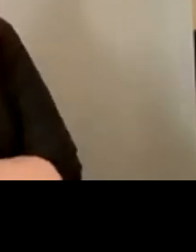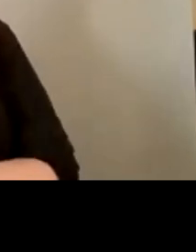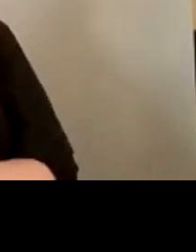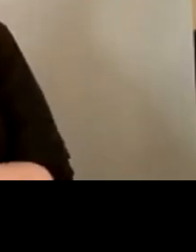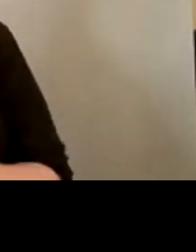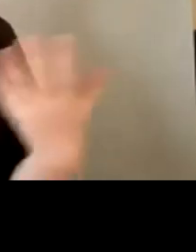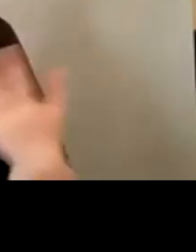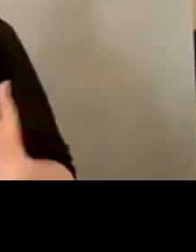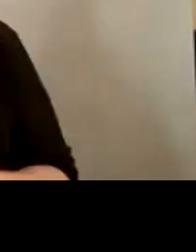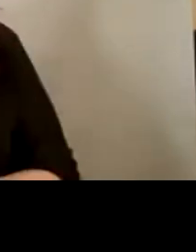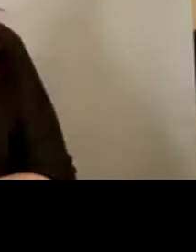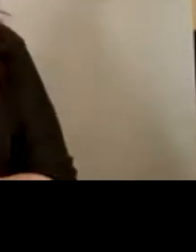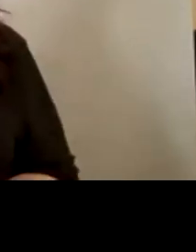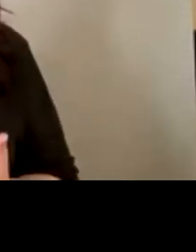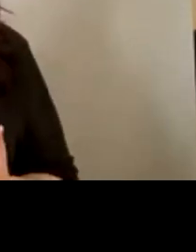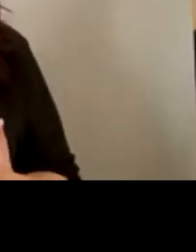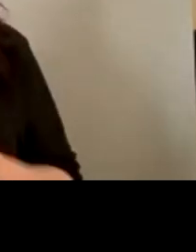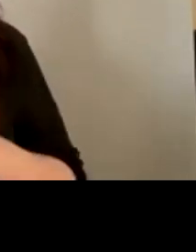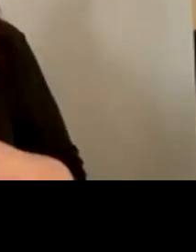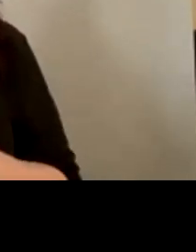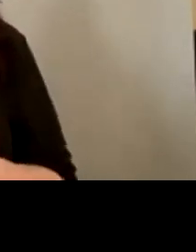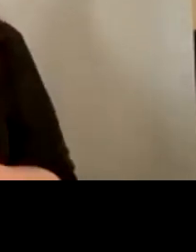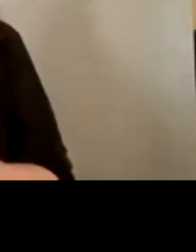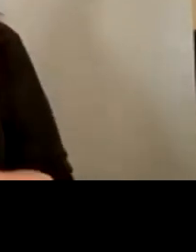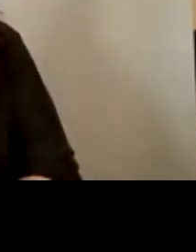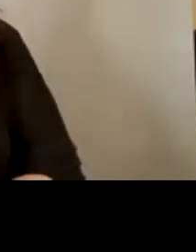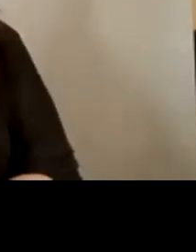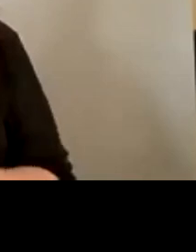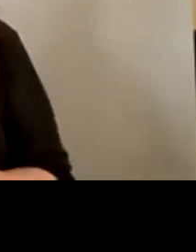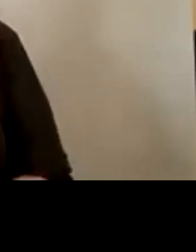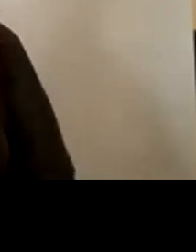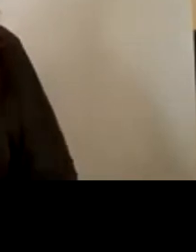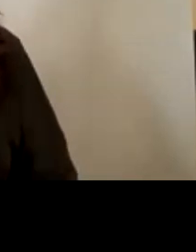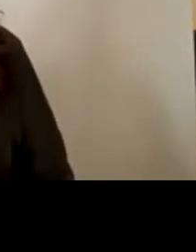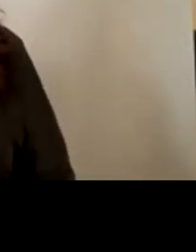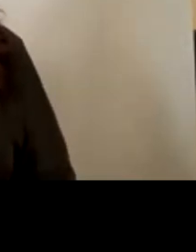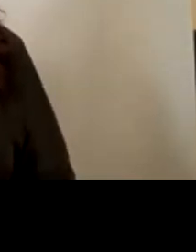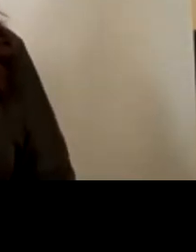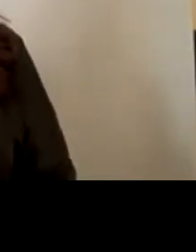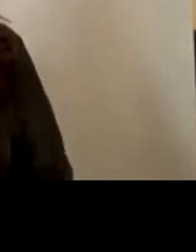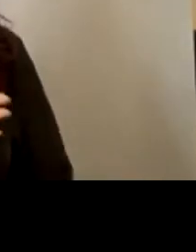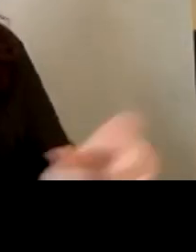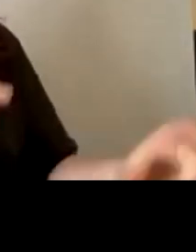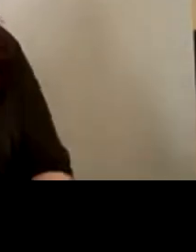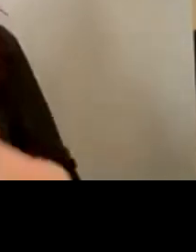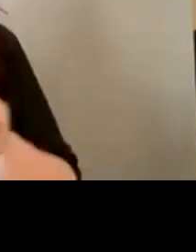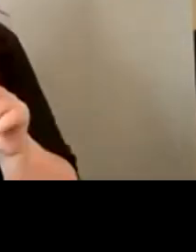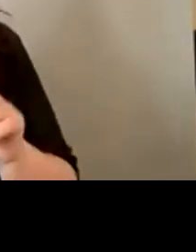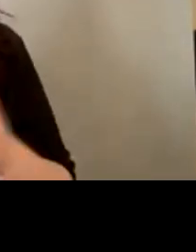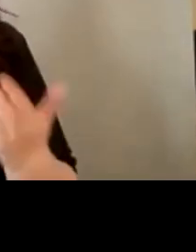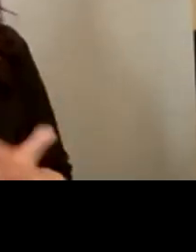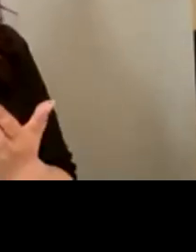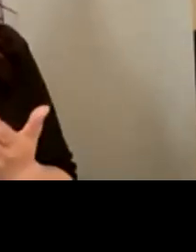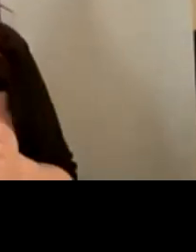questions or one of the bsl interpreters can do it but i think we'll just um crack on um and hear from